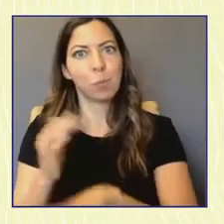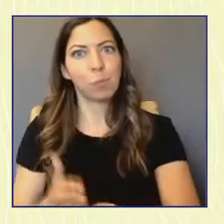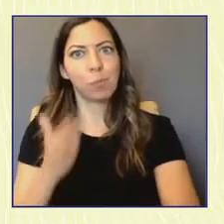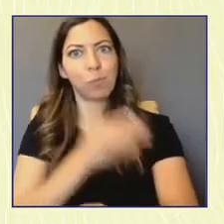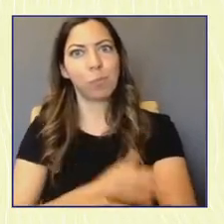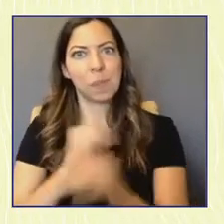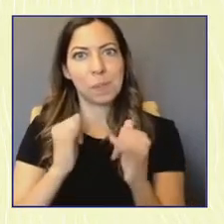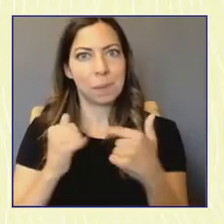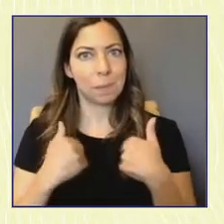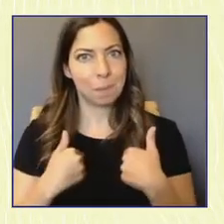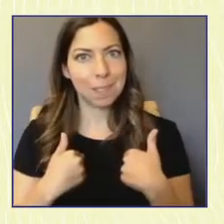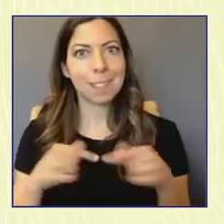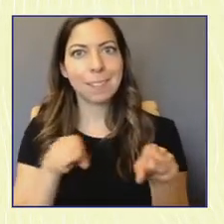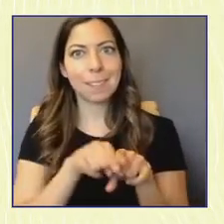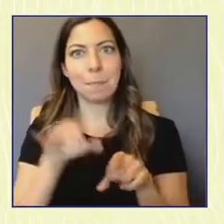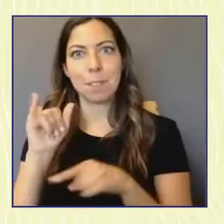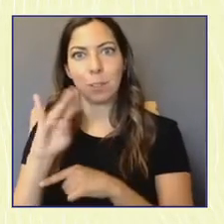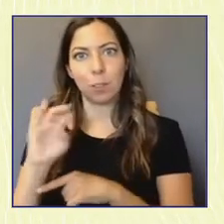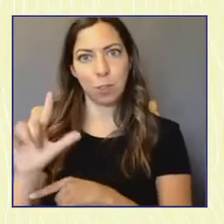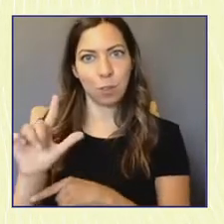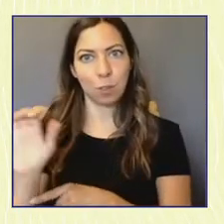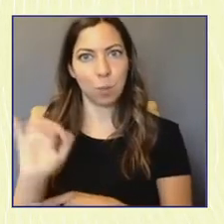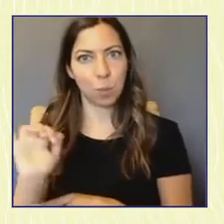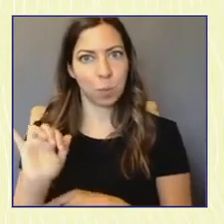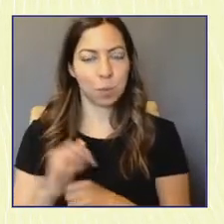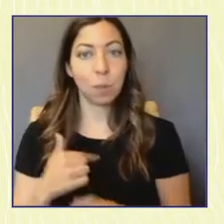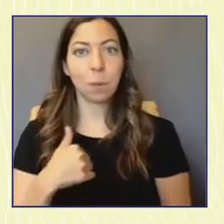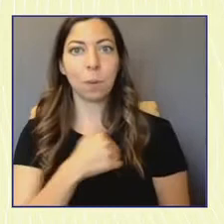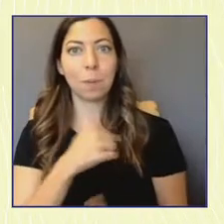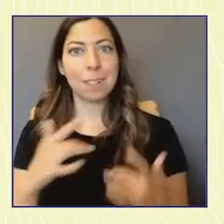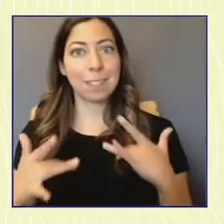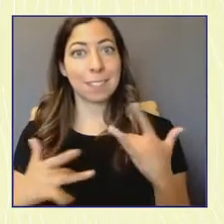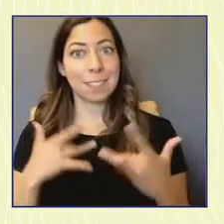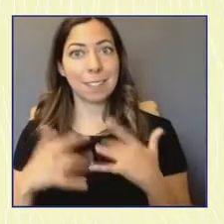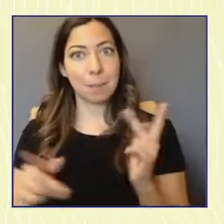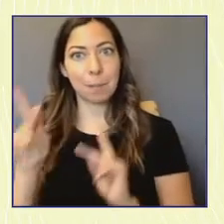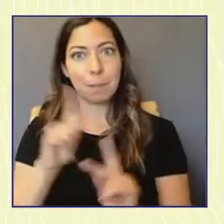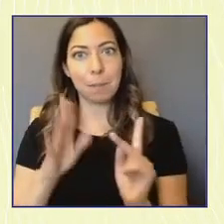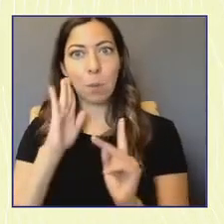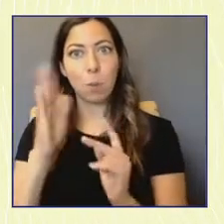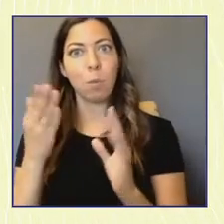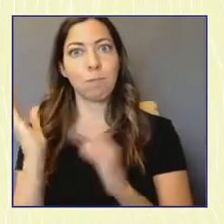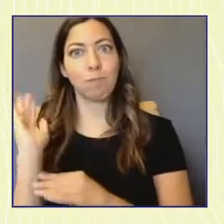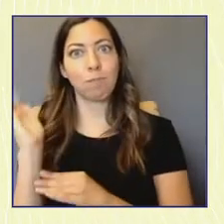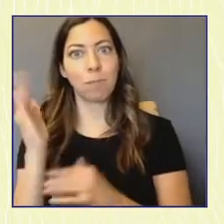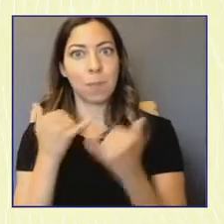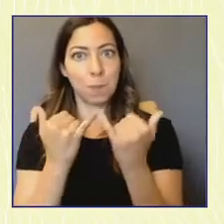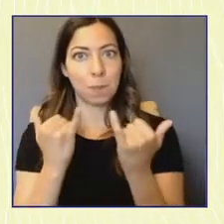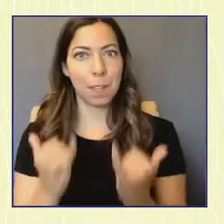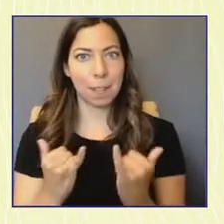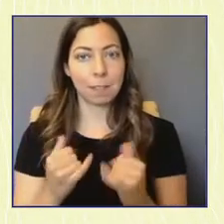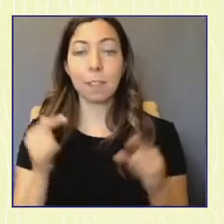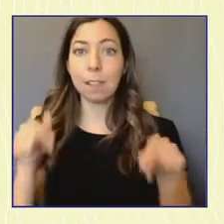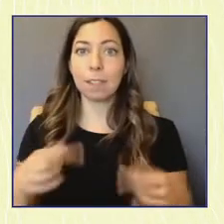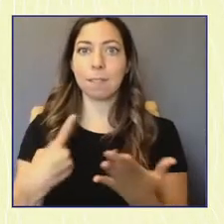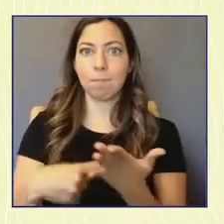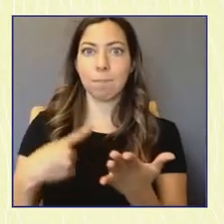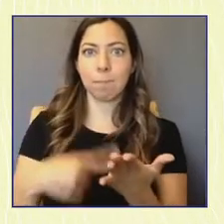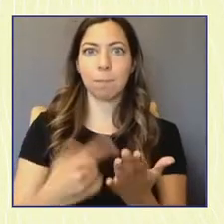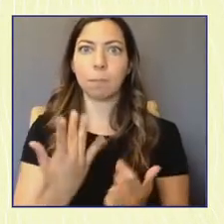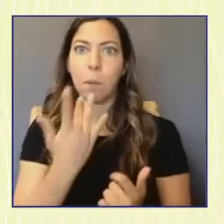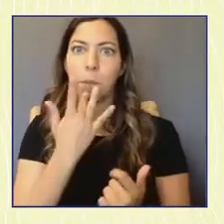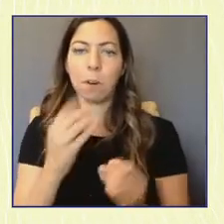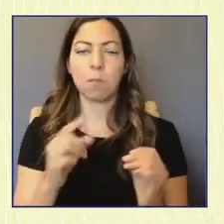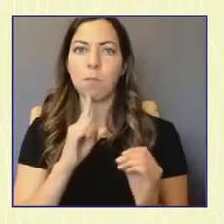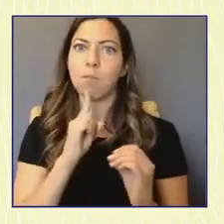as much as Circle is. And we're excited about the folks you're going to hear from today. But we want this to be a big conversation and for everyone